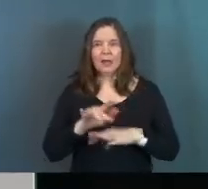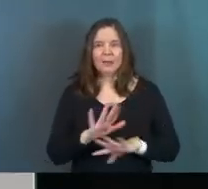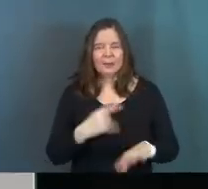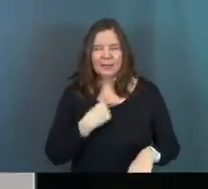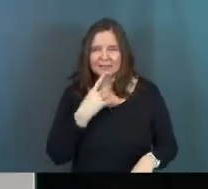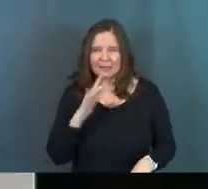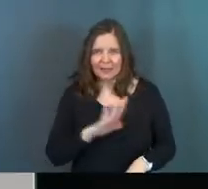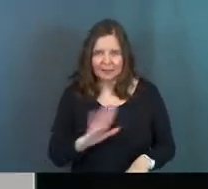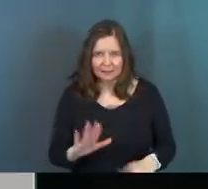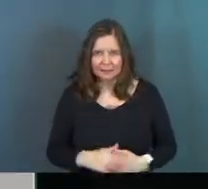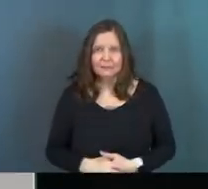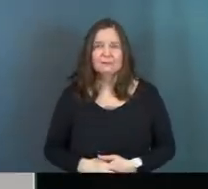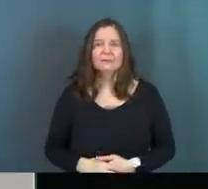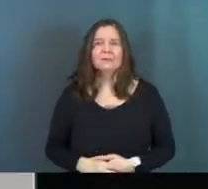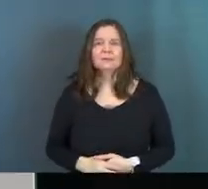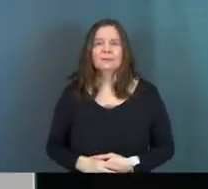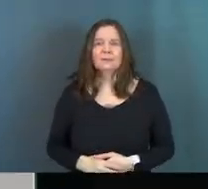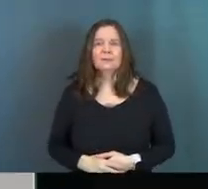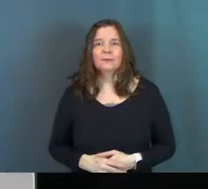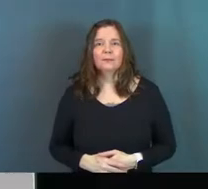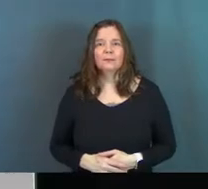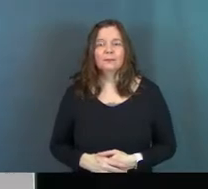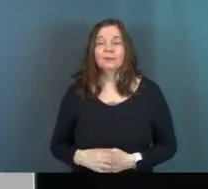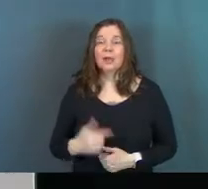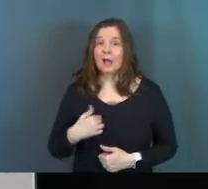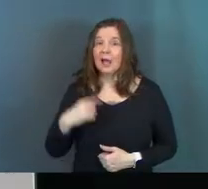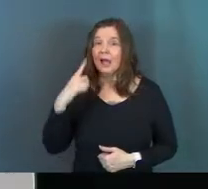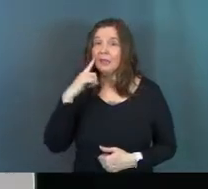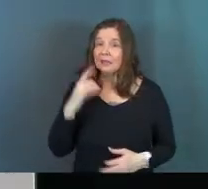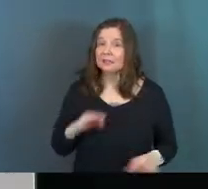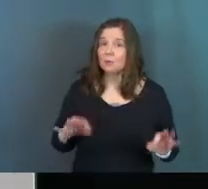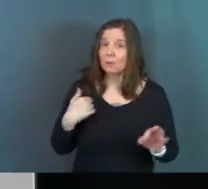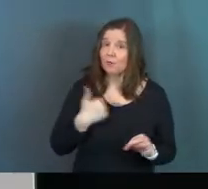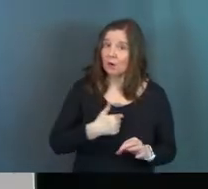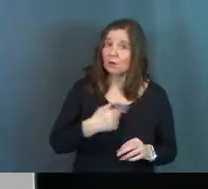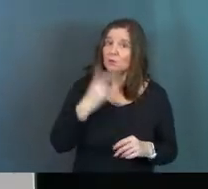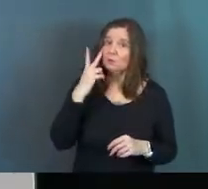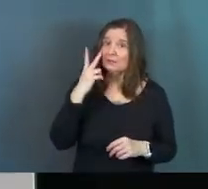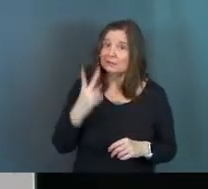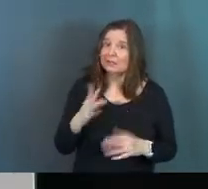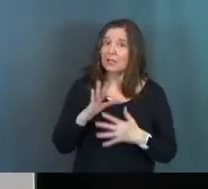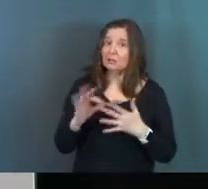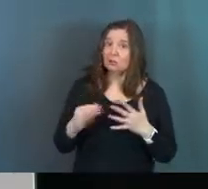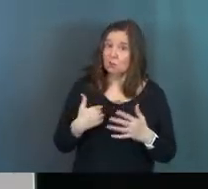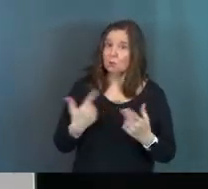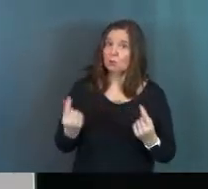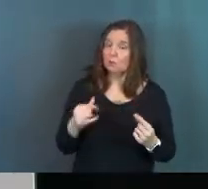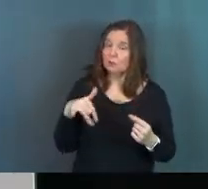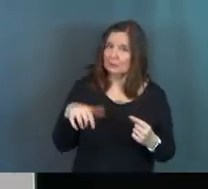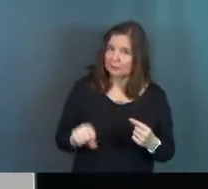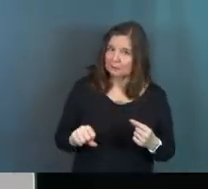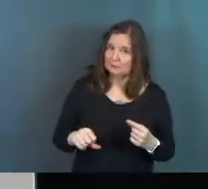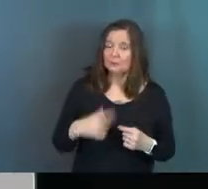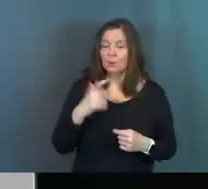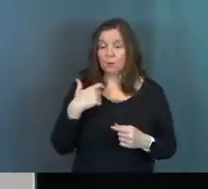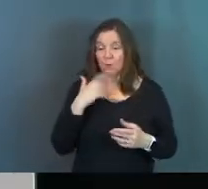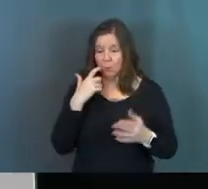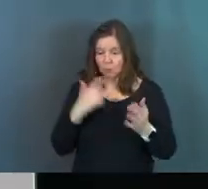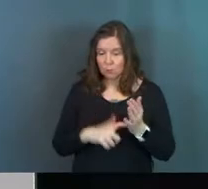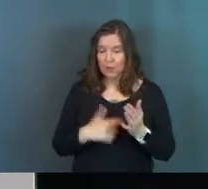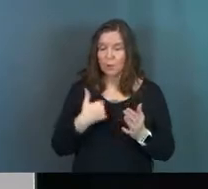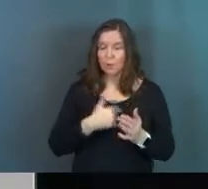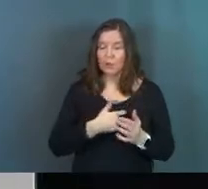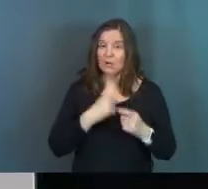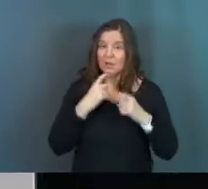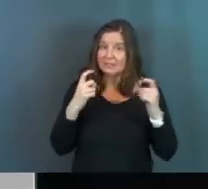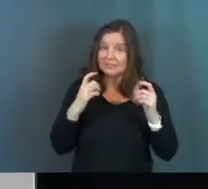I do? think it's important for us to see the choices that we make. Because when we recognize